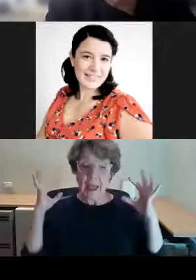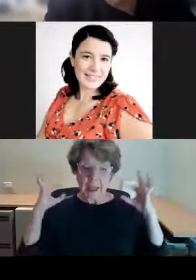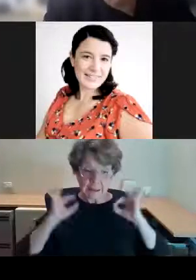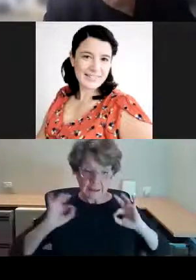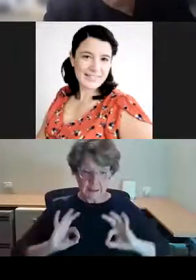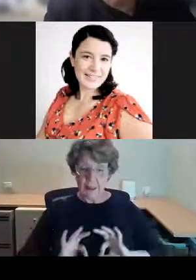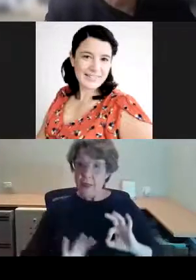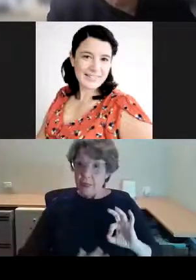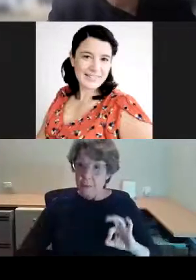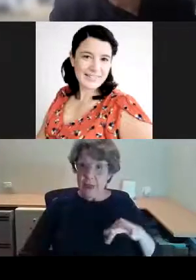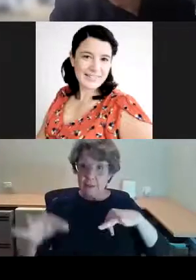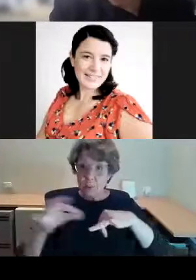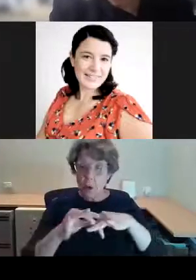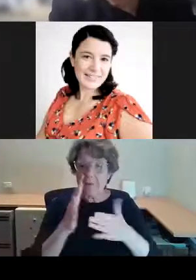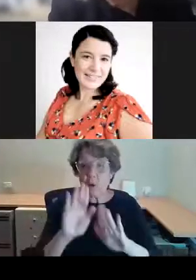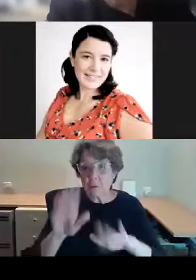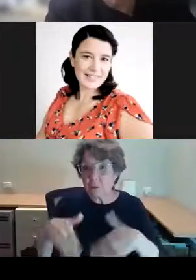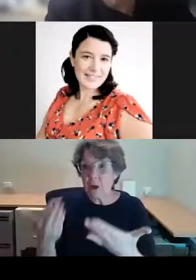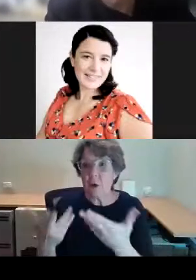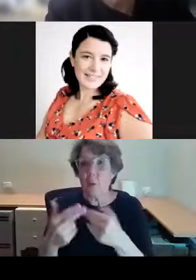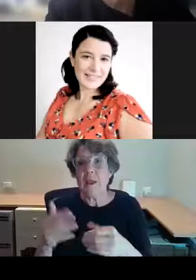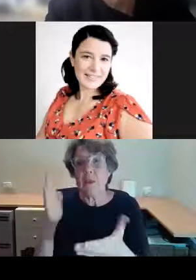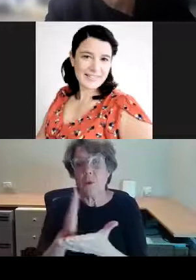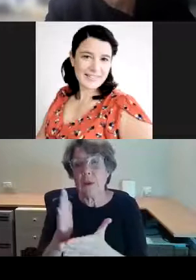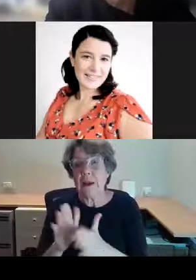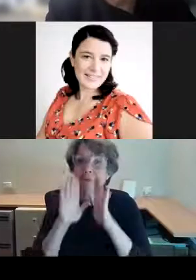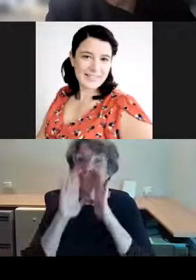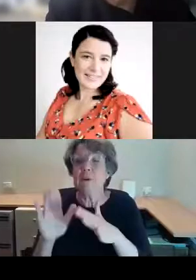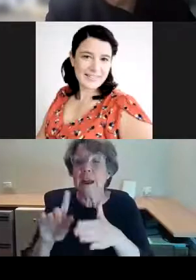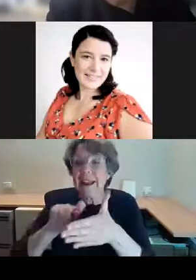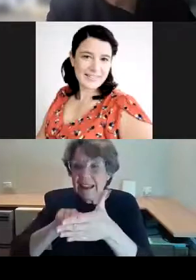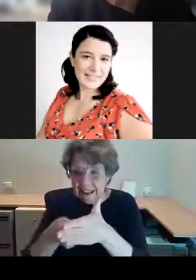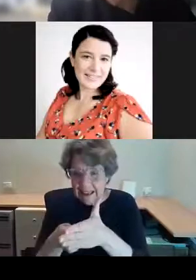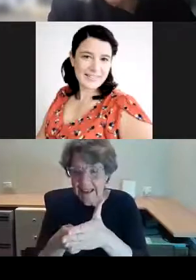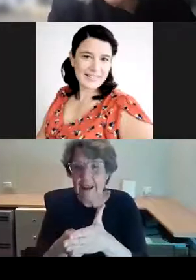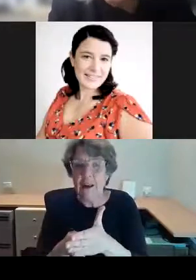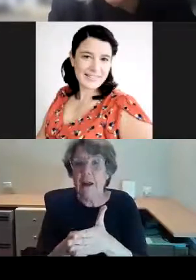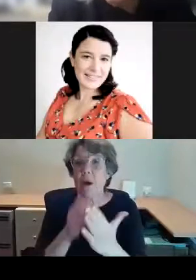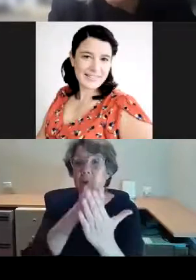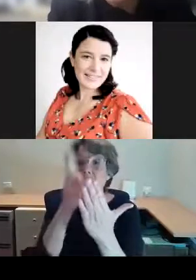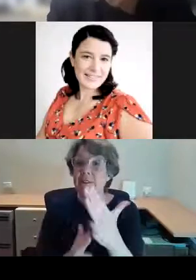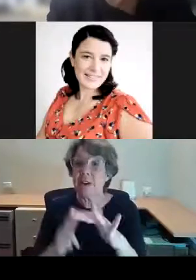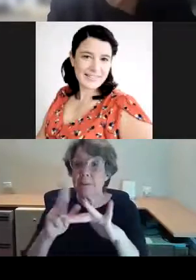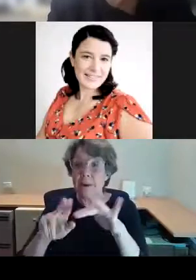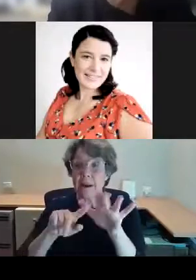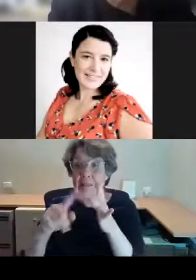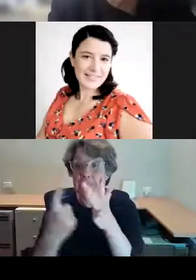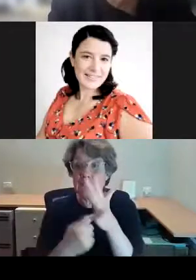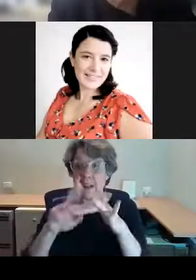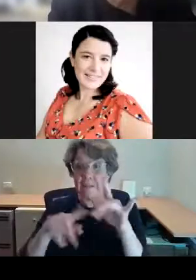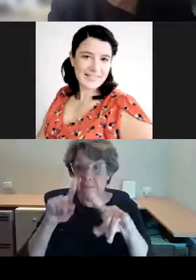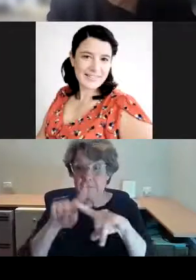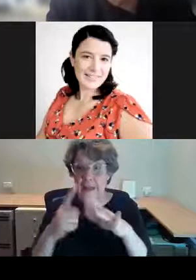key that was designed by Sydney Goldsmith, Fairfax and Roberts. The design was created by the architect George